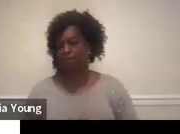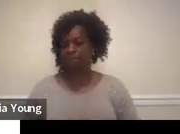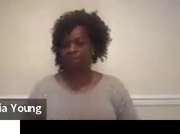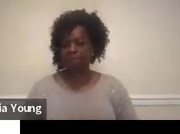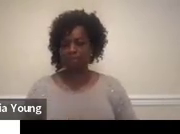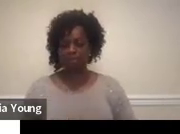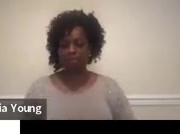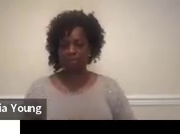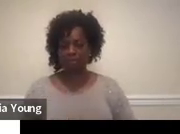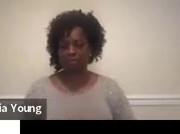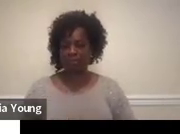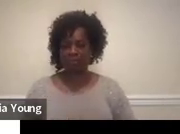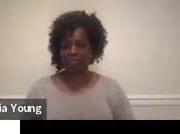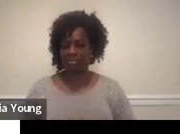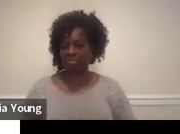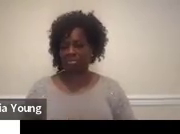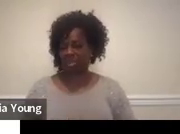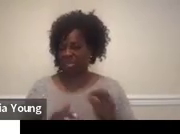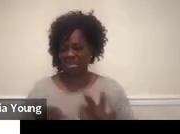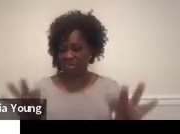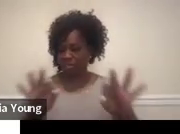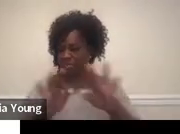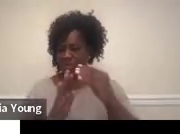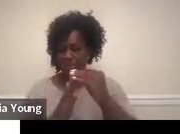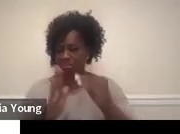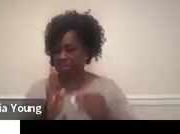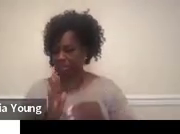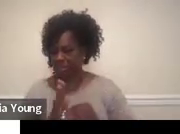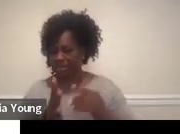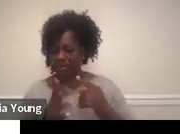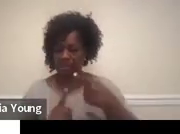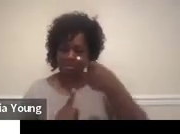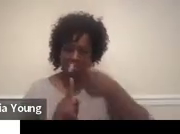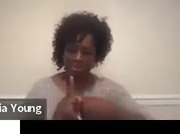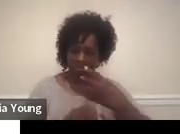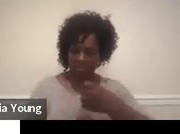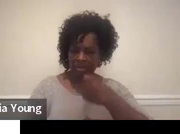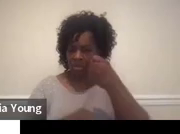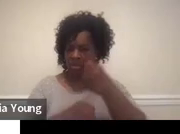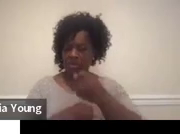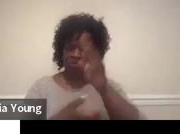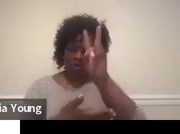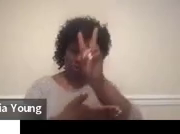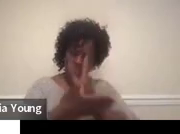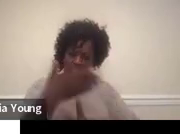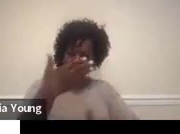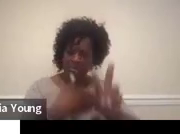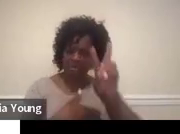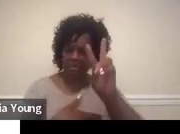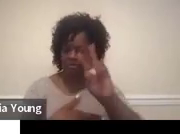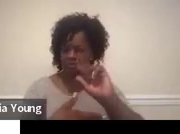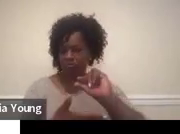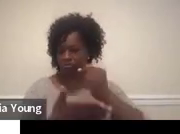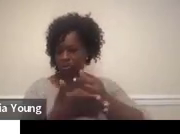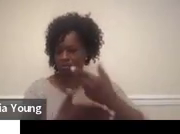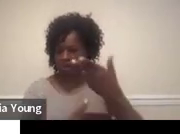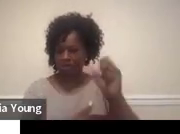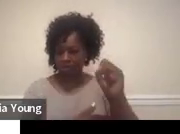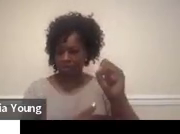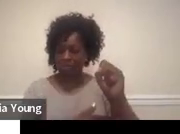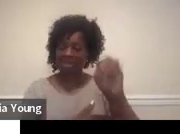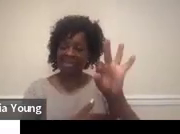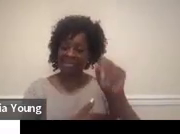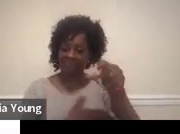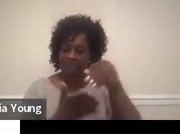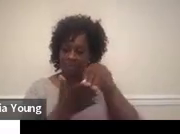So you just record the month and year of the year anticipated departure of high school. If the child